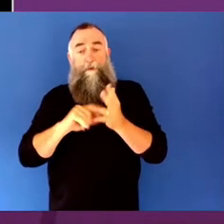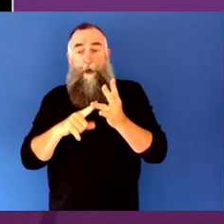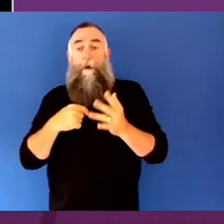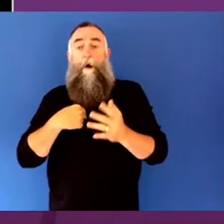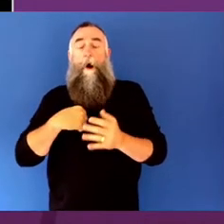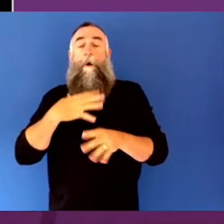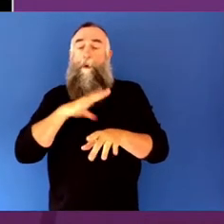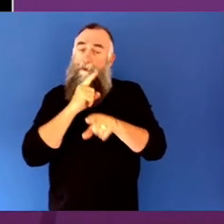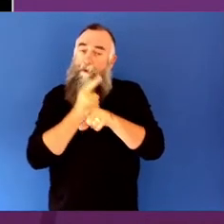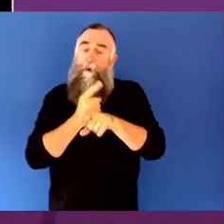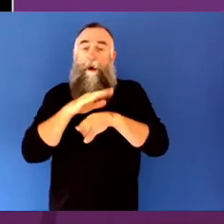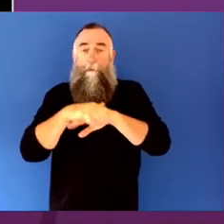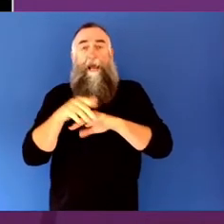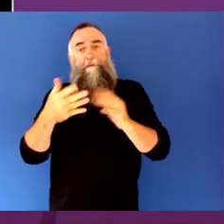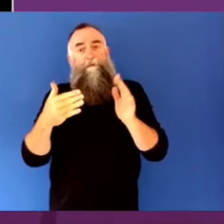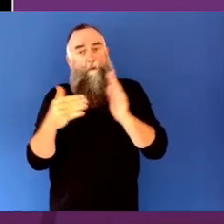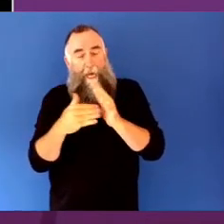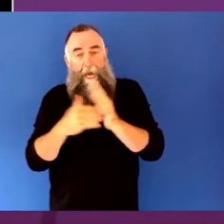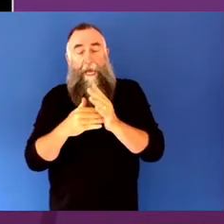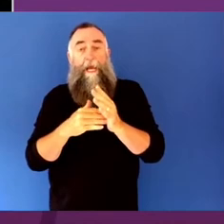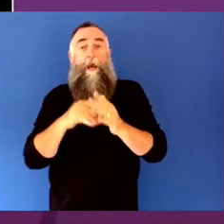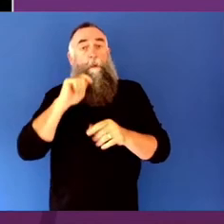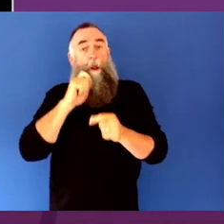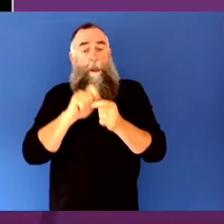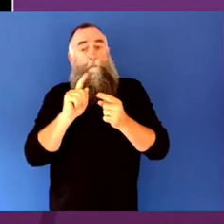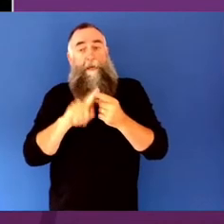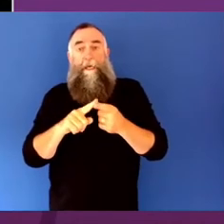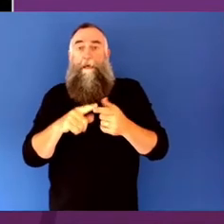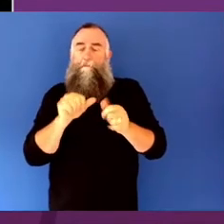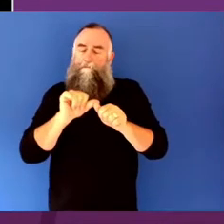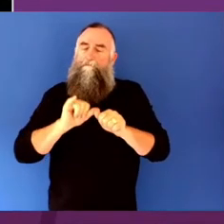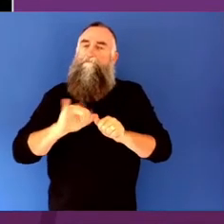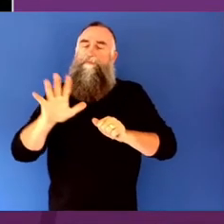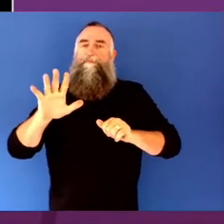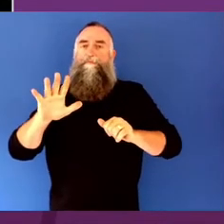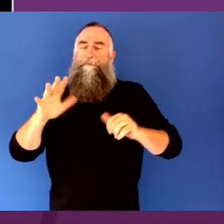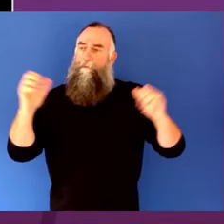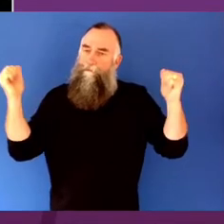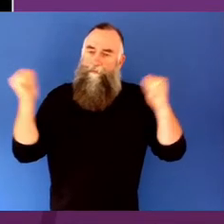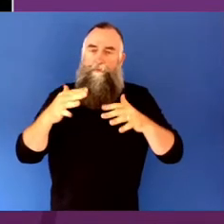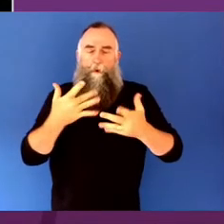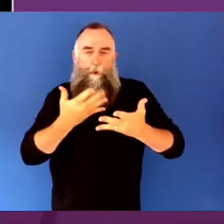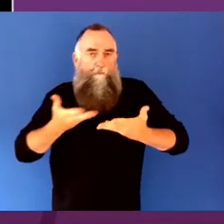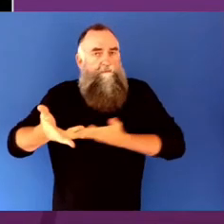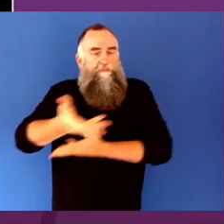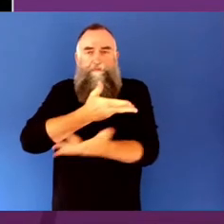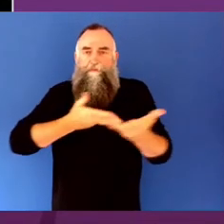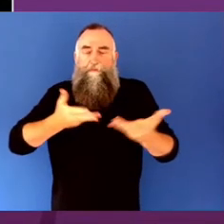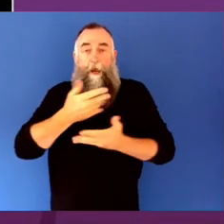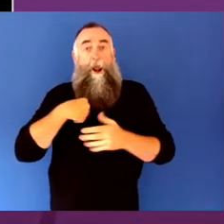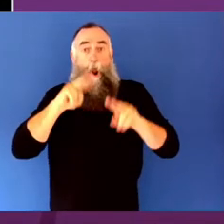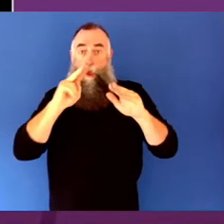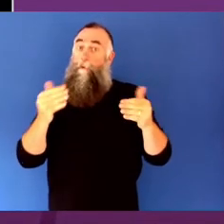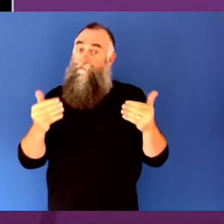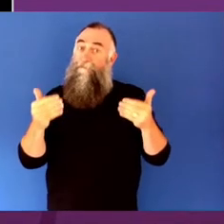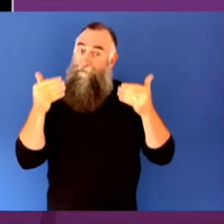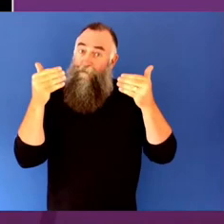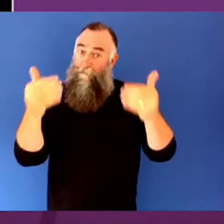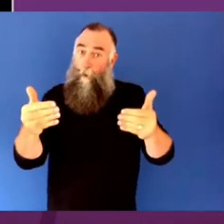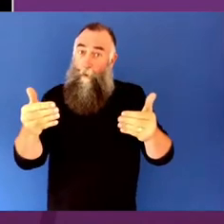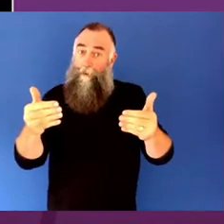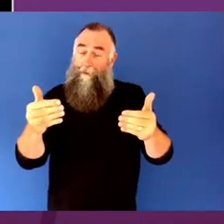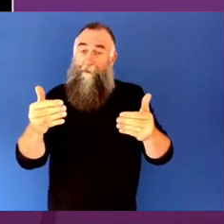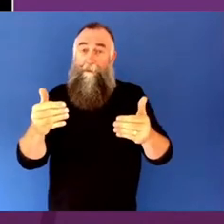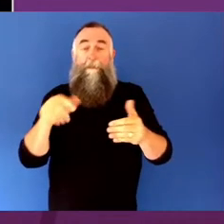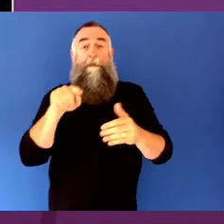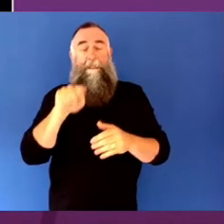those issues today. I hope that this is a very productive forum, and I look forward to it being the